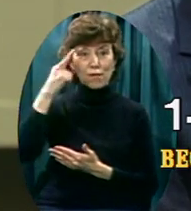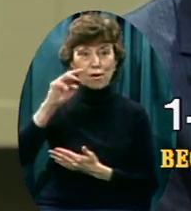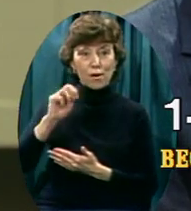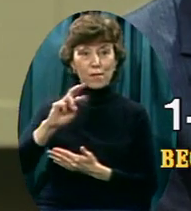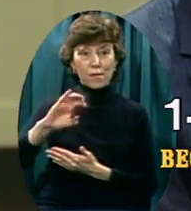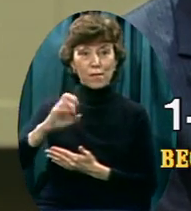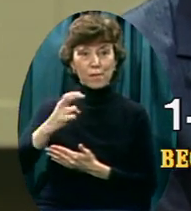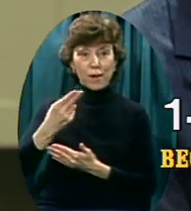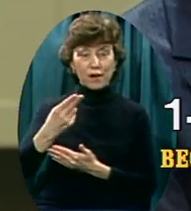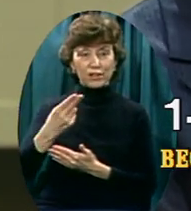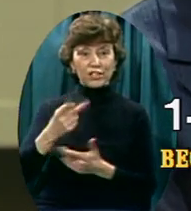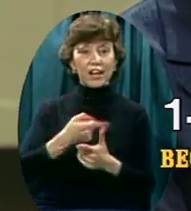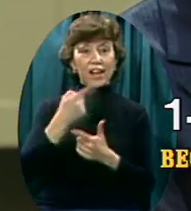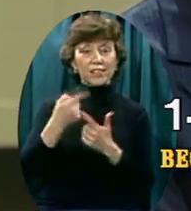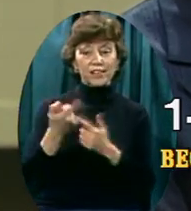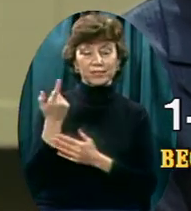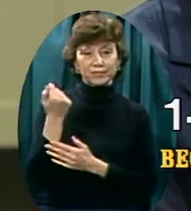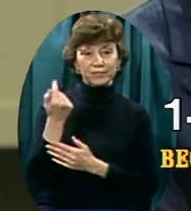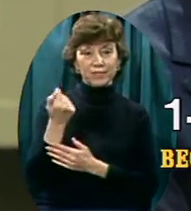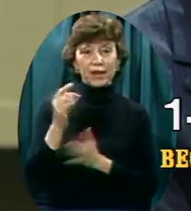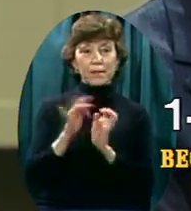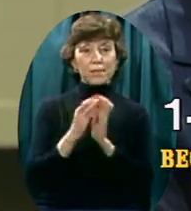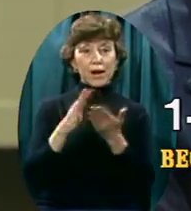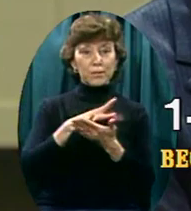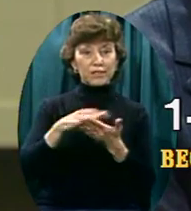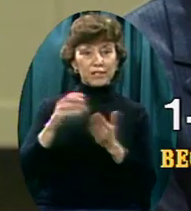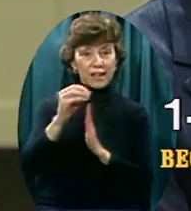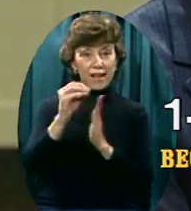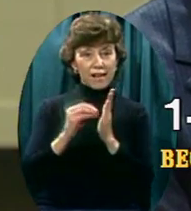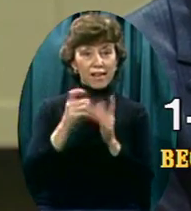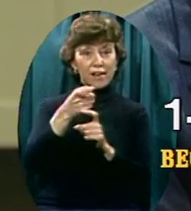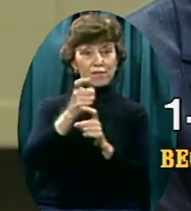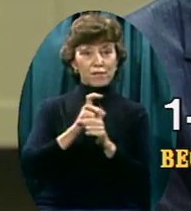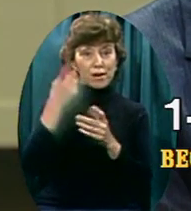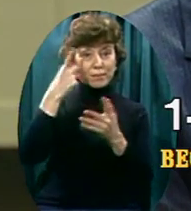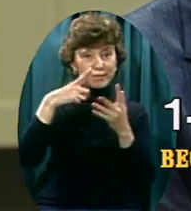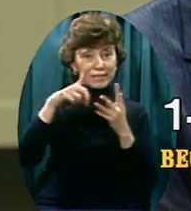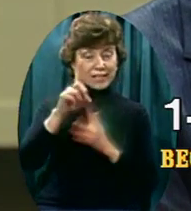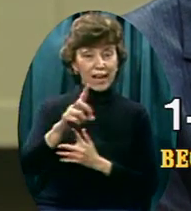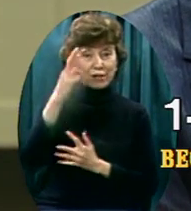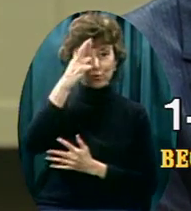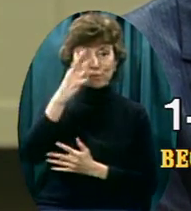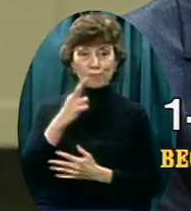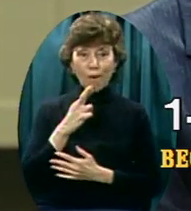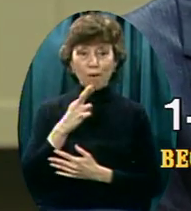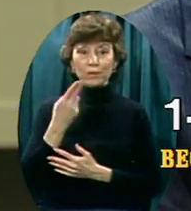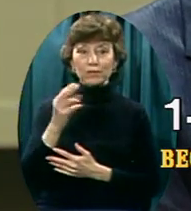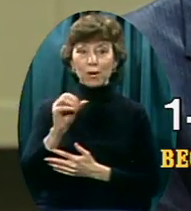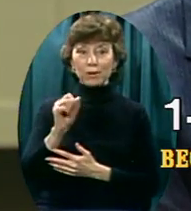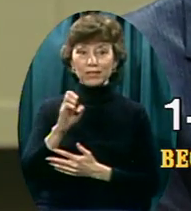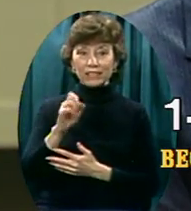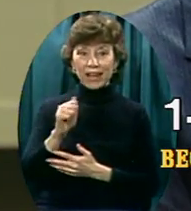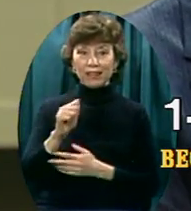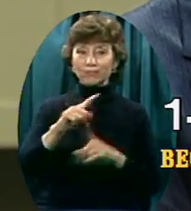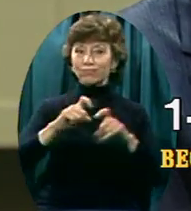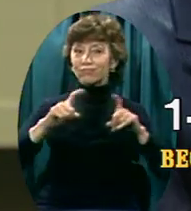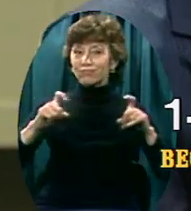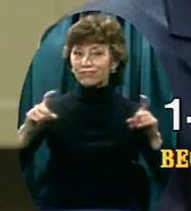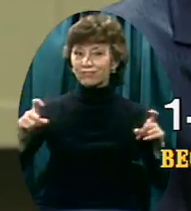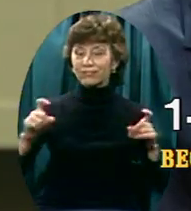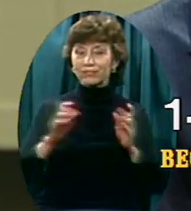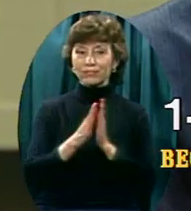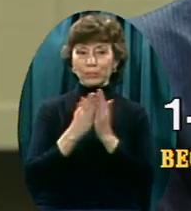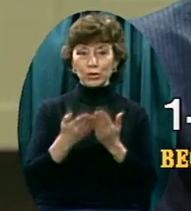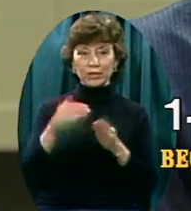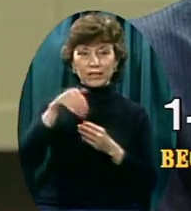in recent months, we've had Bible study outlines from Daniel, Romans, Philippians, James, Hosea. You've missed all that. But